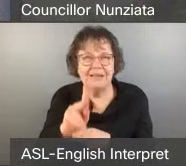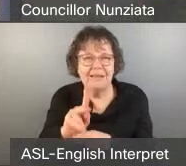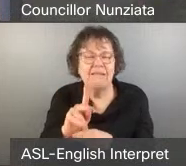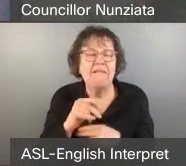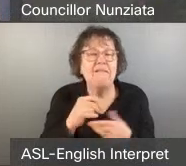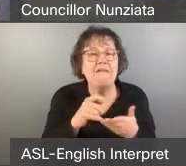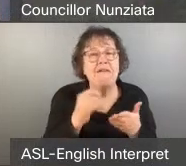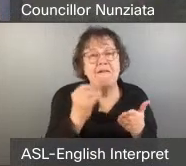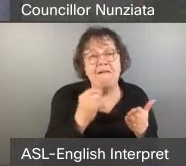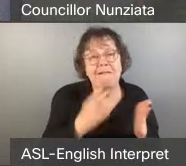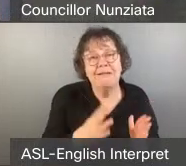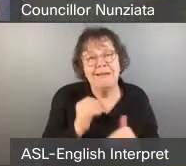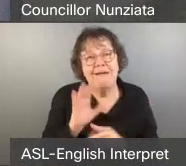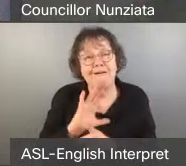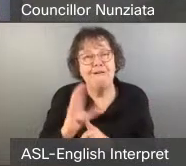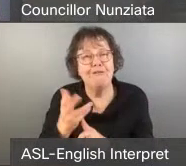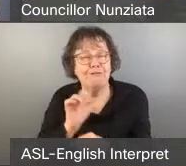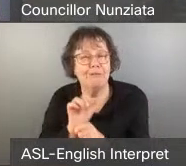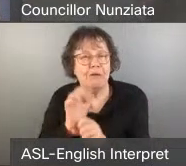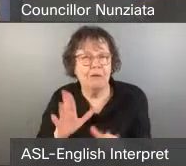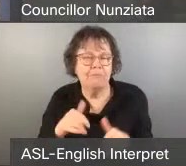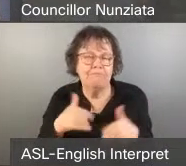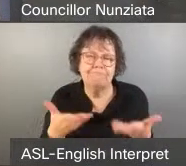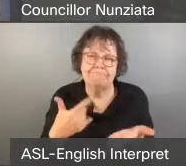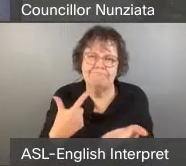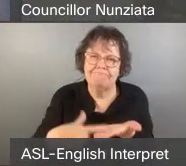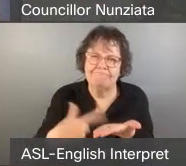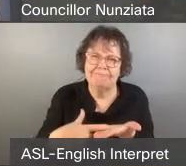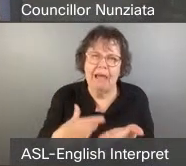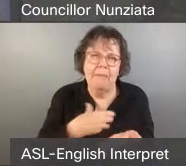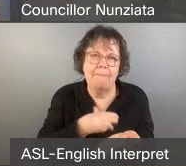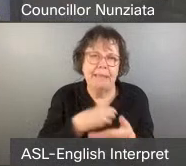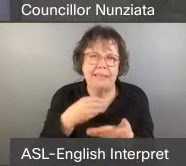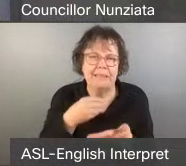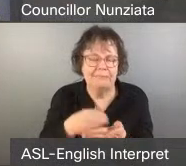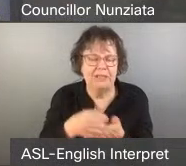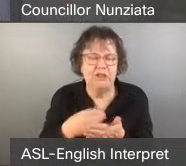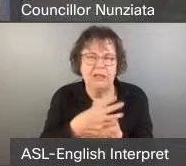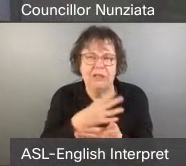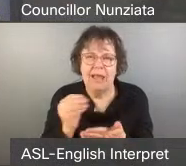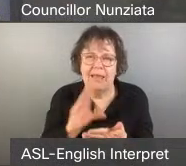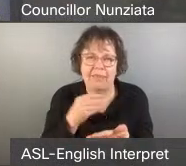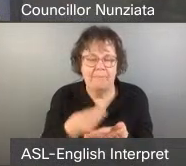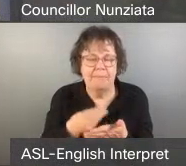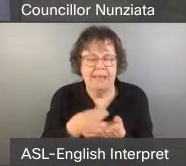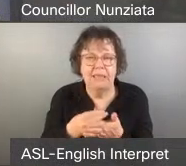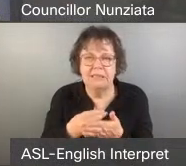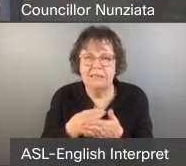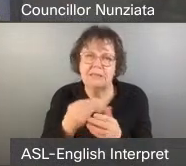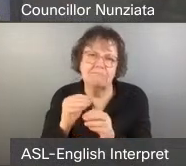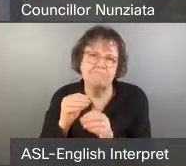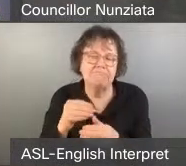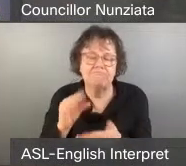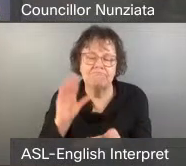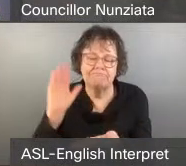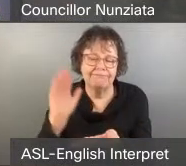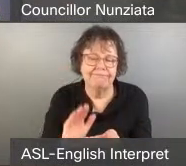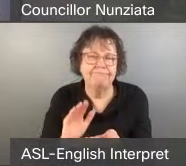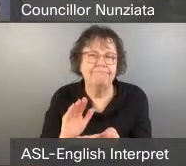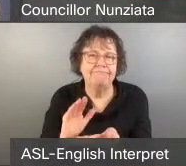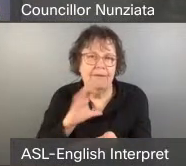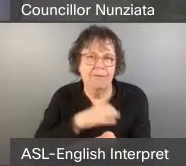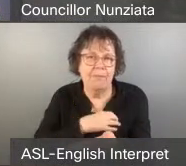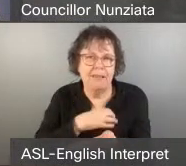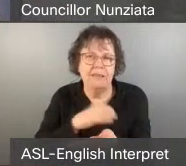Toronto. I'm here to speak about the police budget and the redistribution of public monies across the city. And I'm here alongside